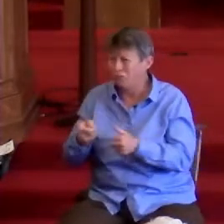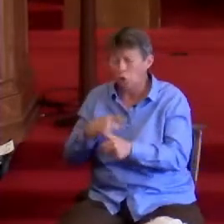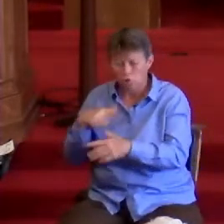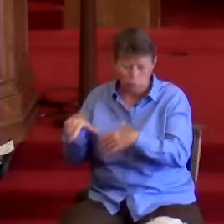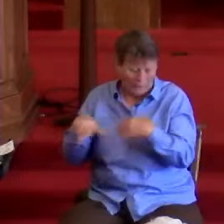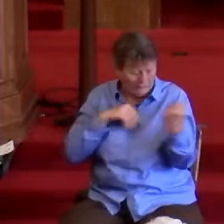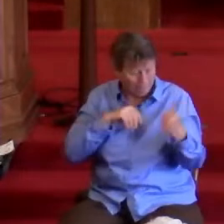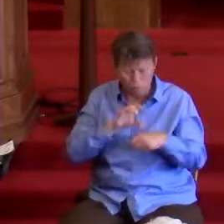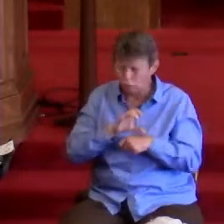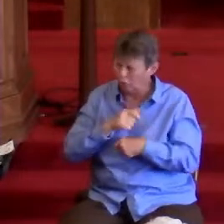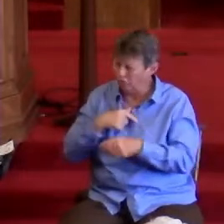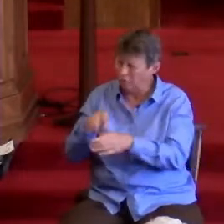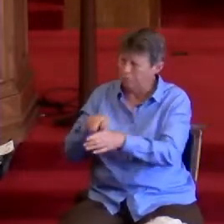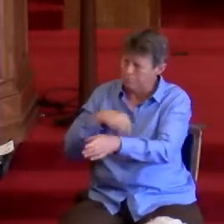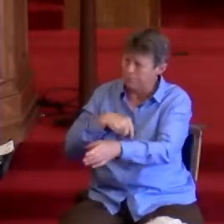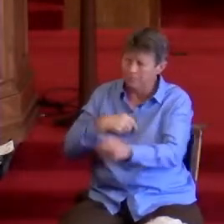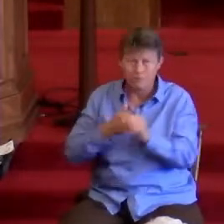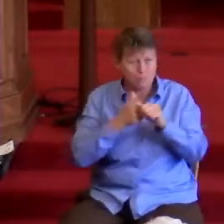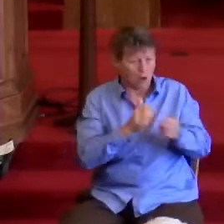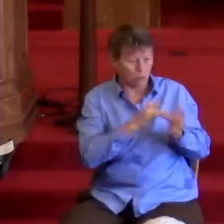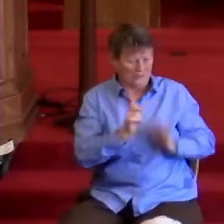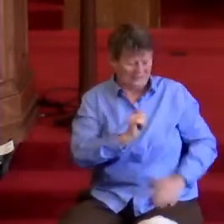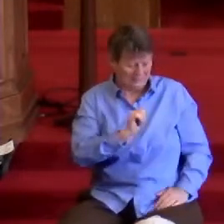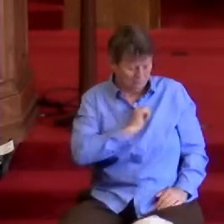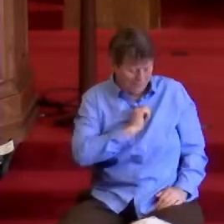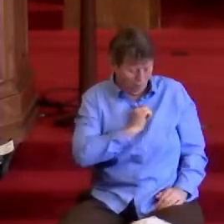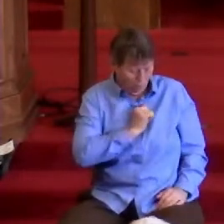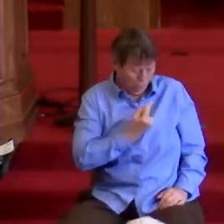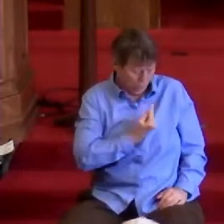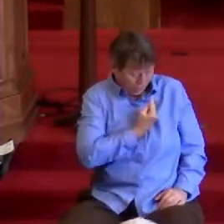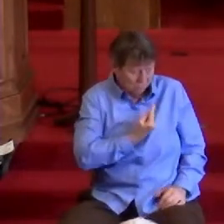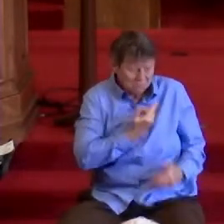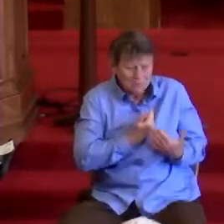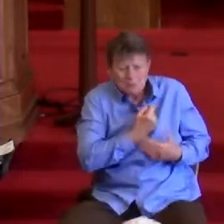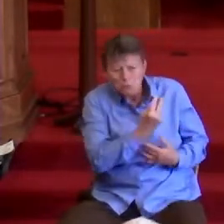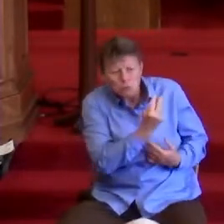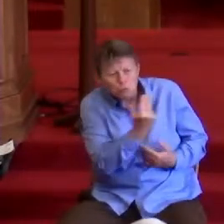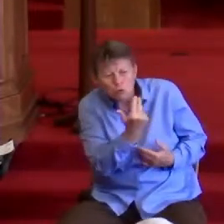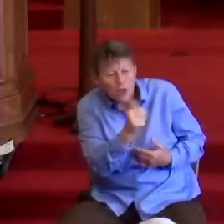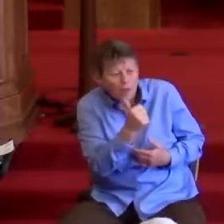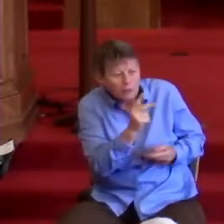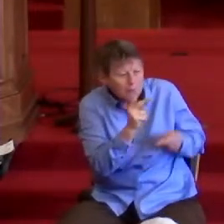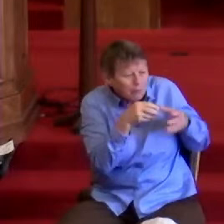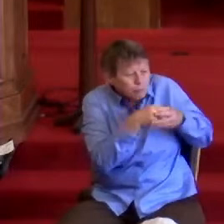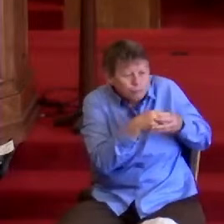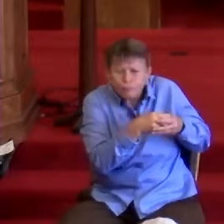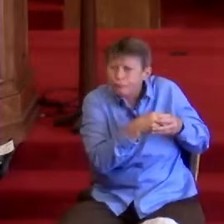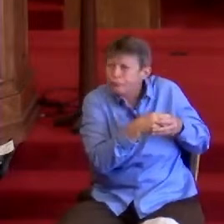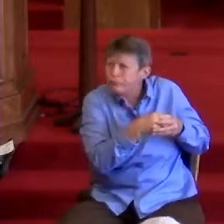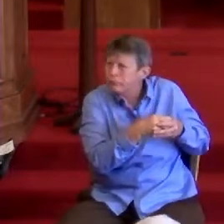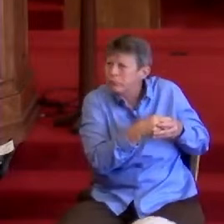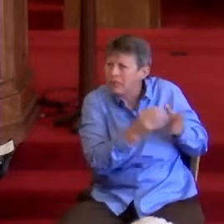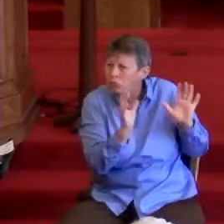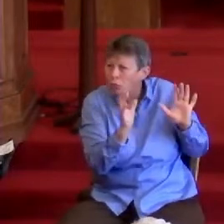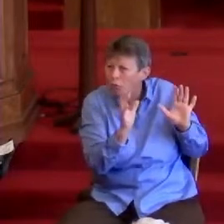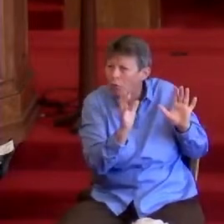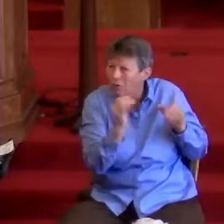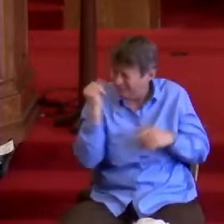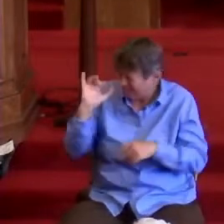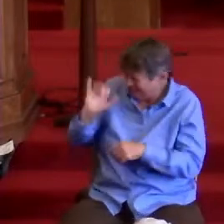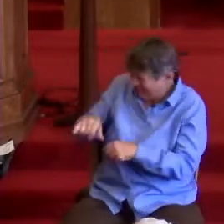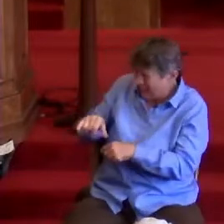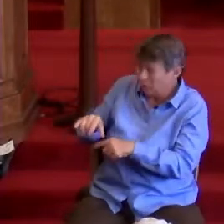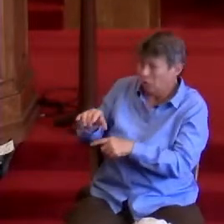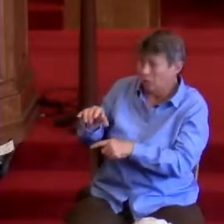the door of the church. I'd simply follow Jesus on my own and perhaps find two or three to gather in his name. Jeez.